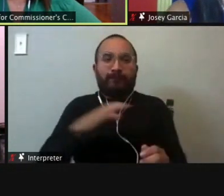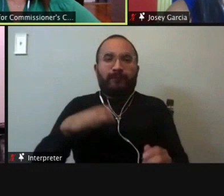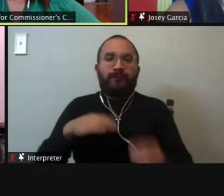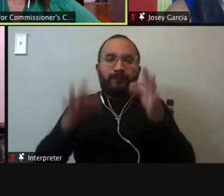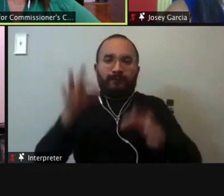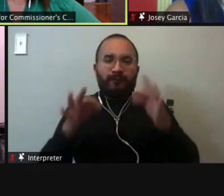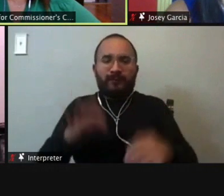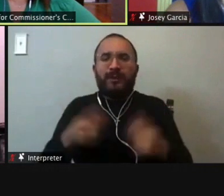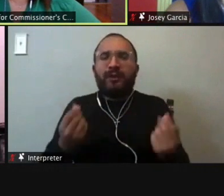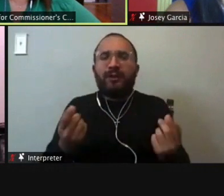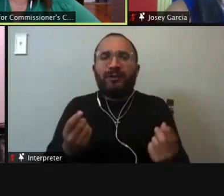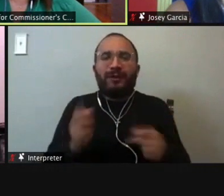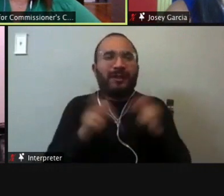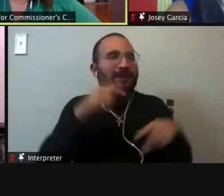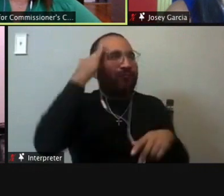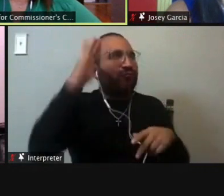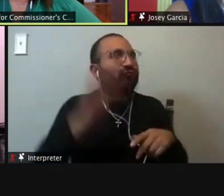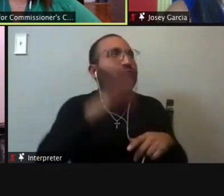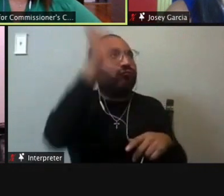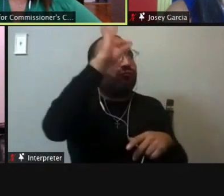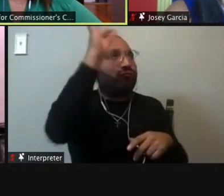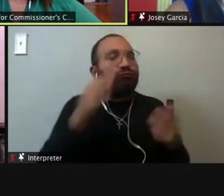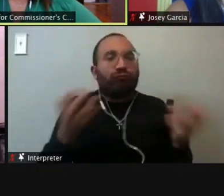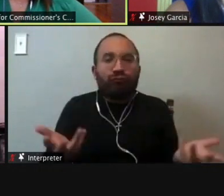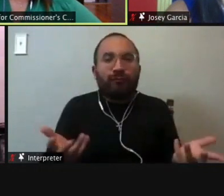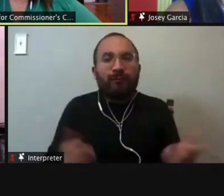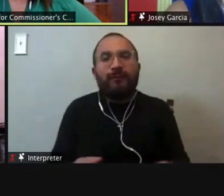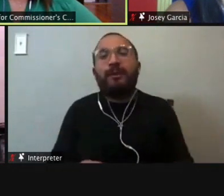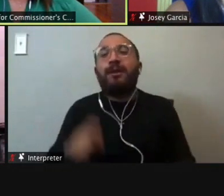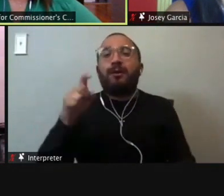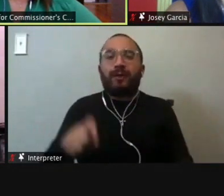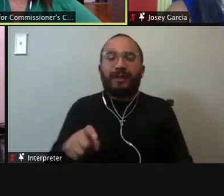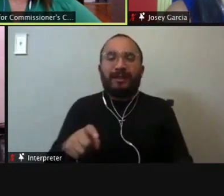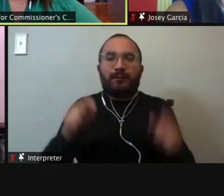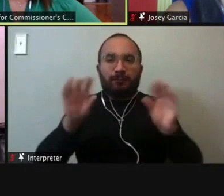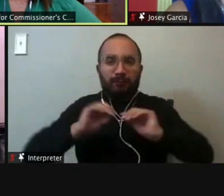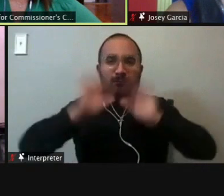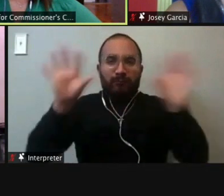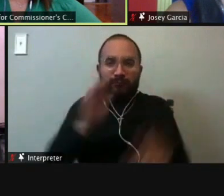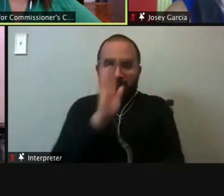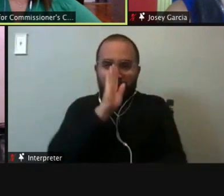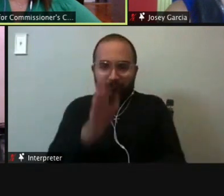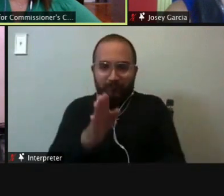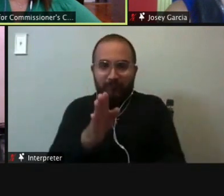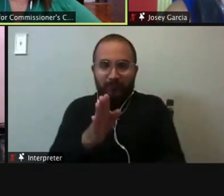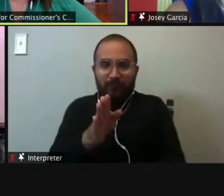many people just don't know. So we need to bring transparency to the court, um,